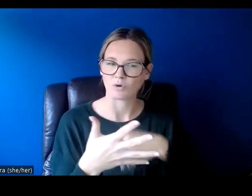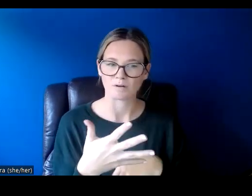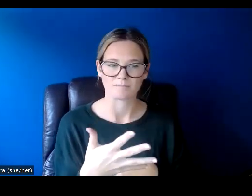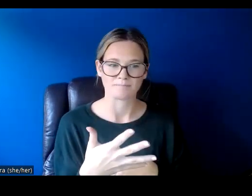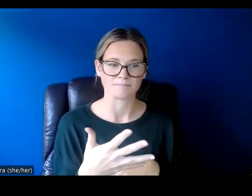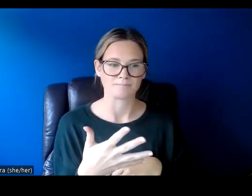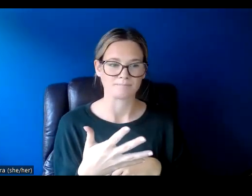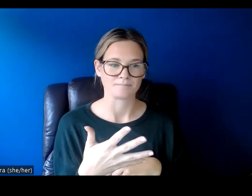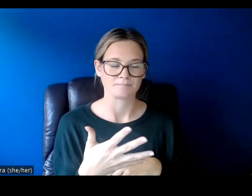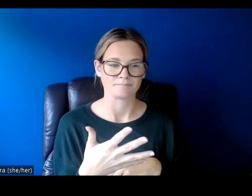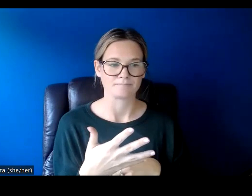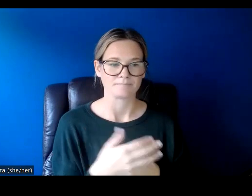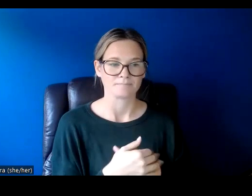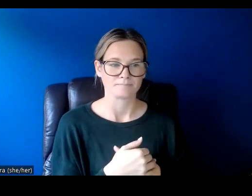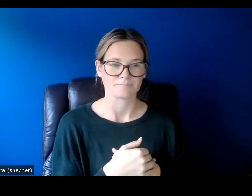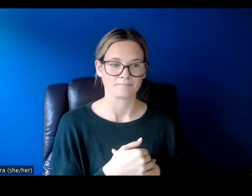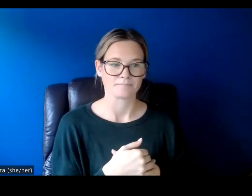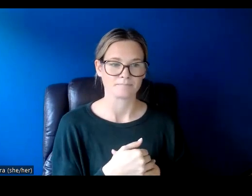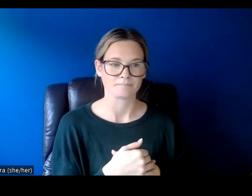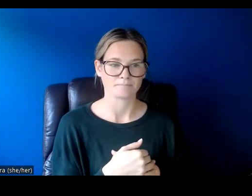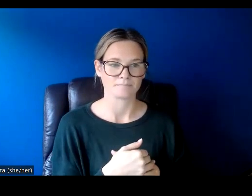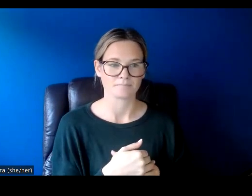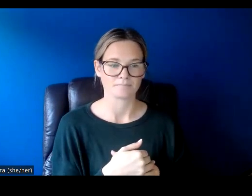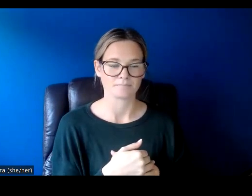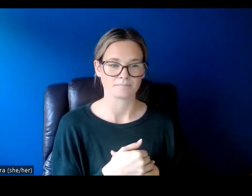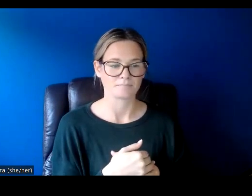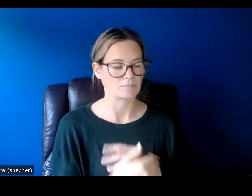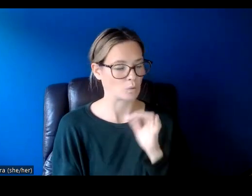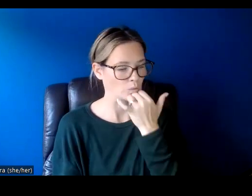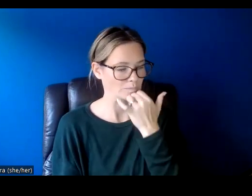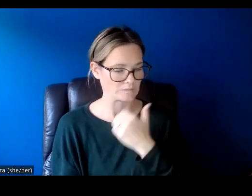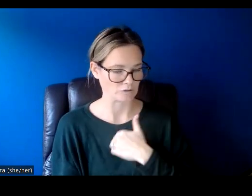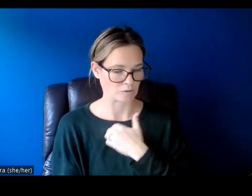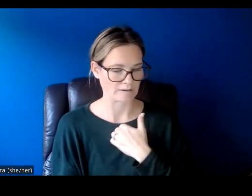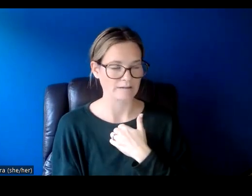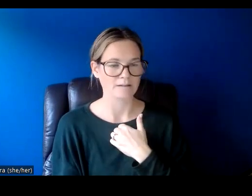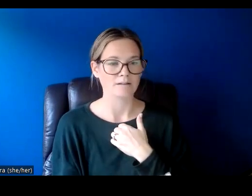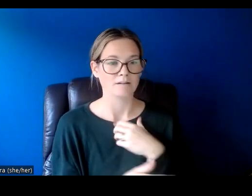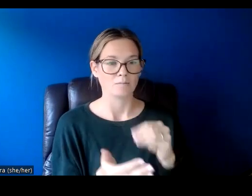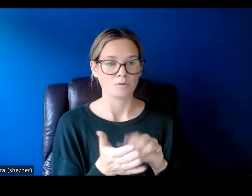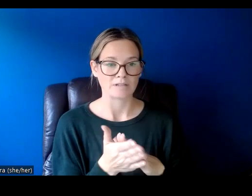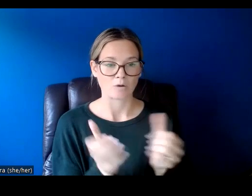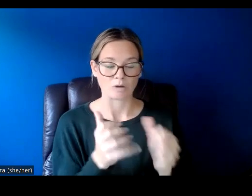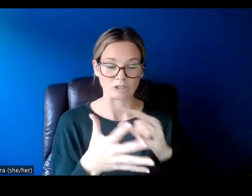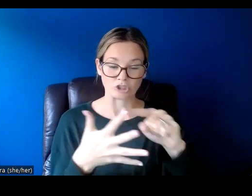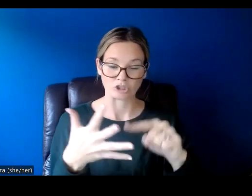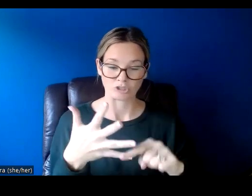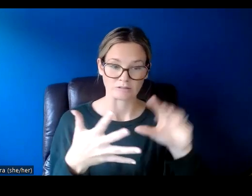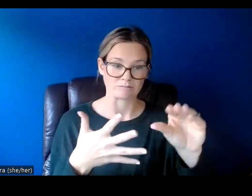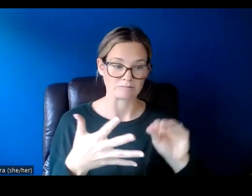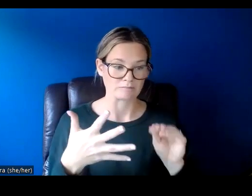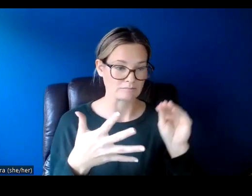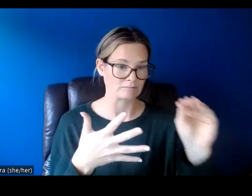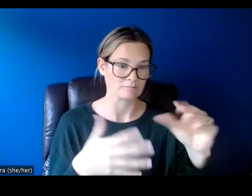Here you're going to want to oops, sorry, indicate which program theme you're addressing in your submission